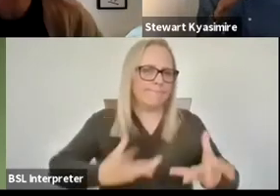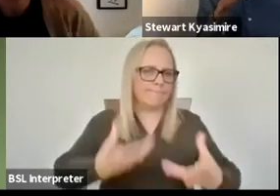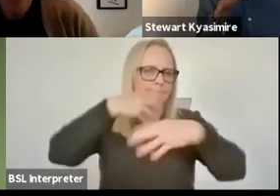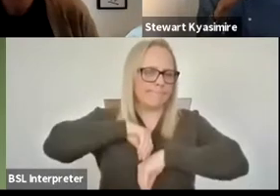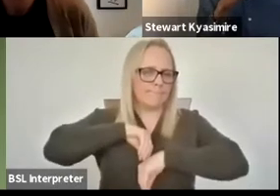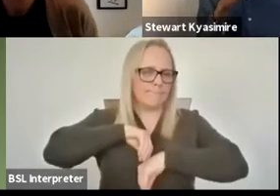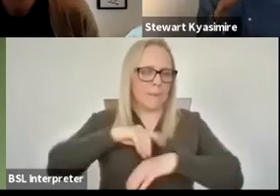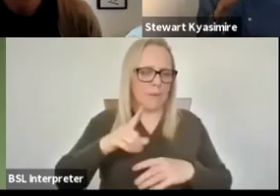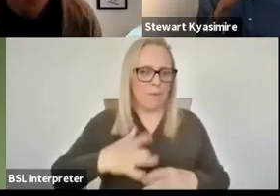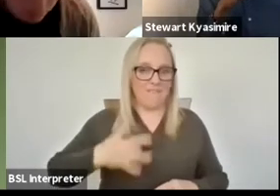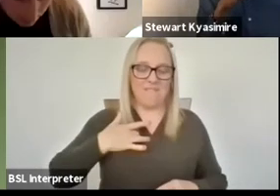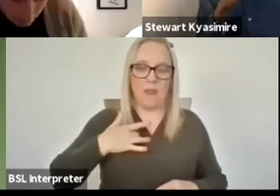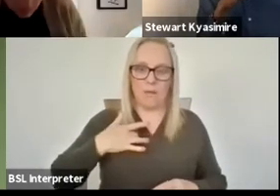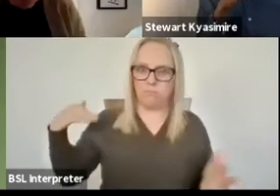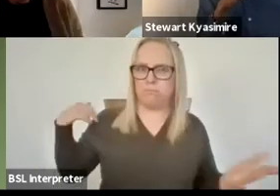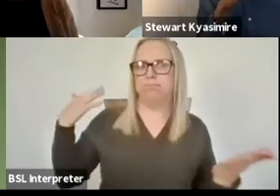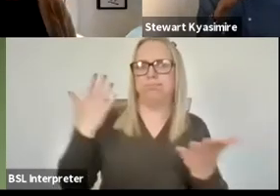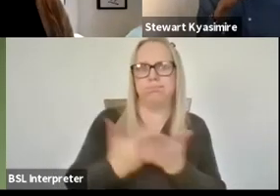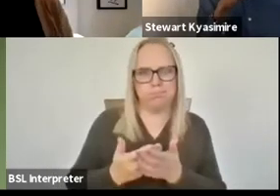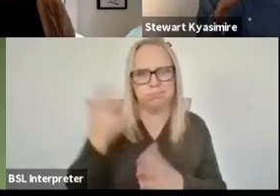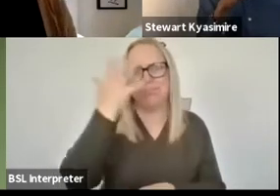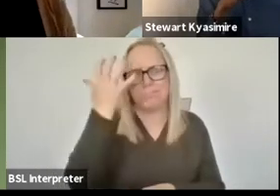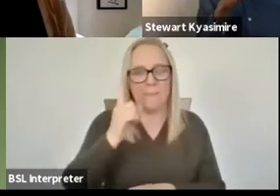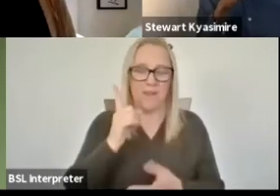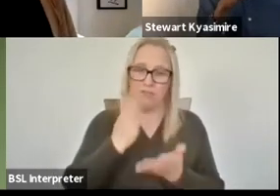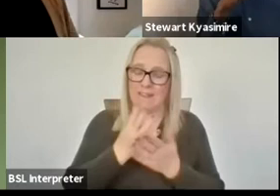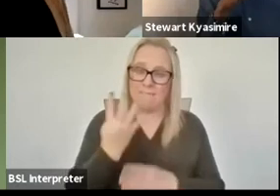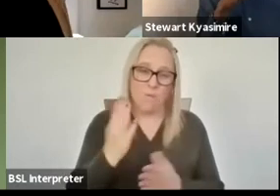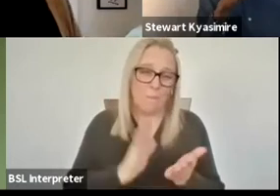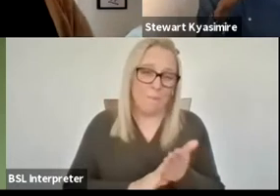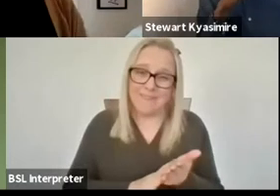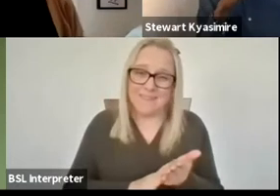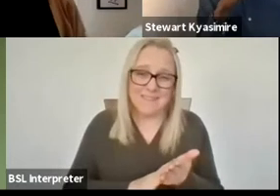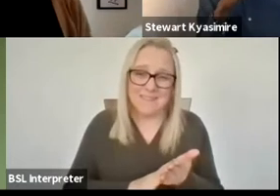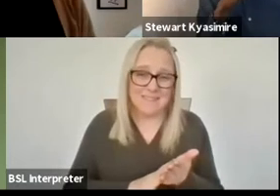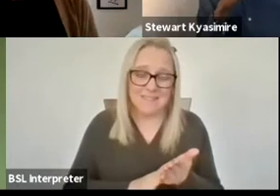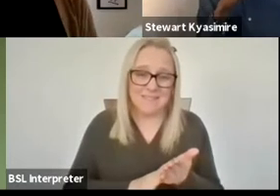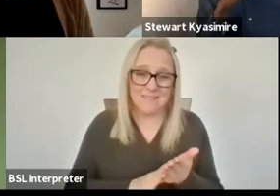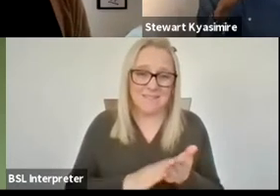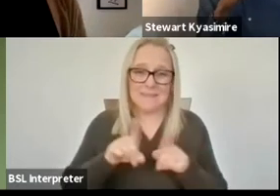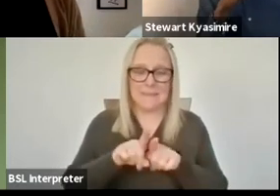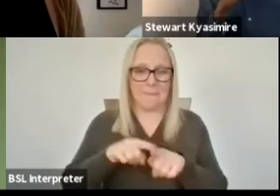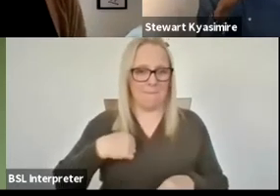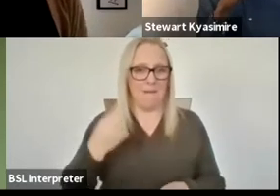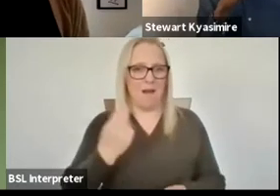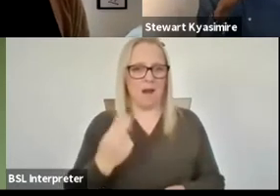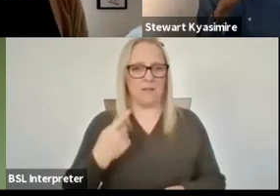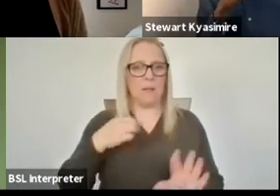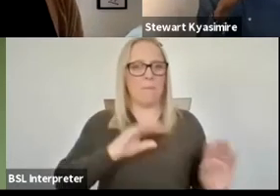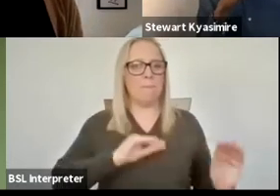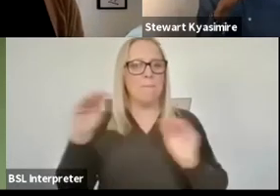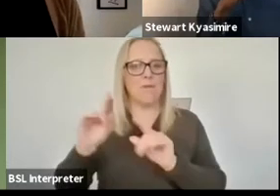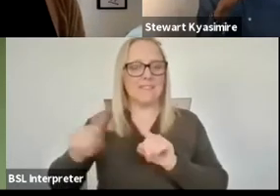but it's only been four months and and actually i know just you know as an artist if you move cities or you go to a new place it does take quite a long time